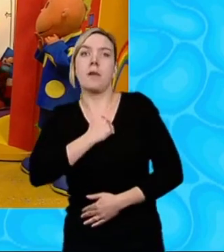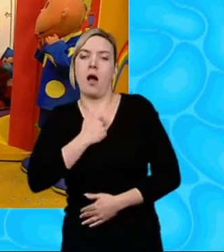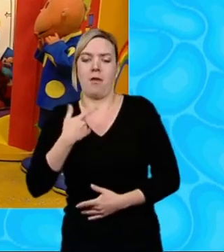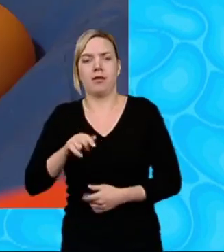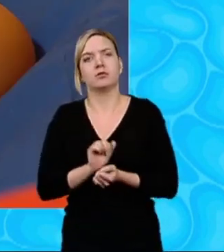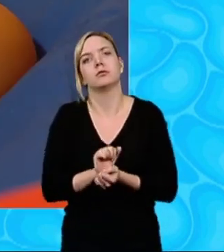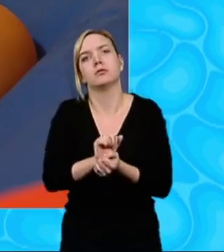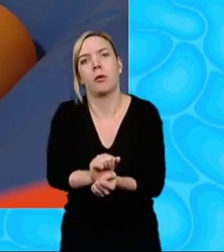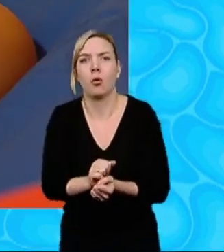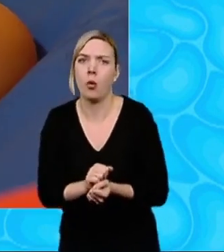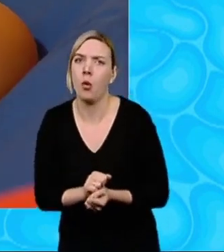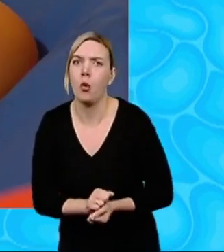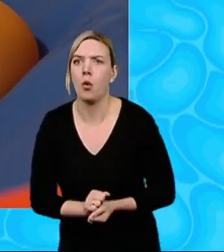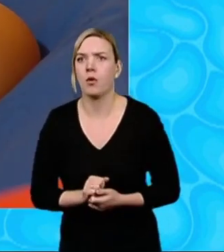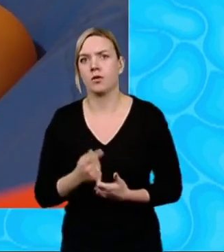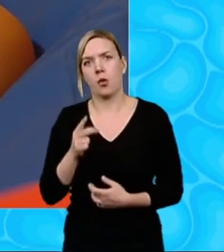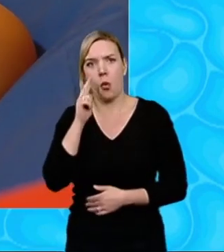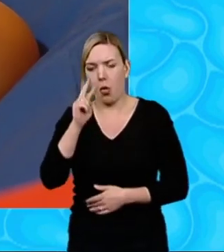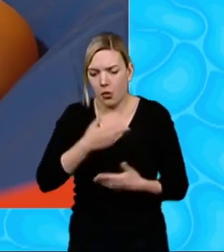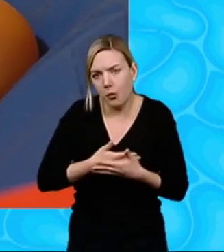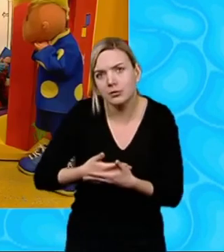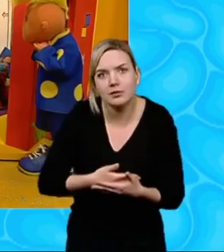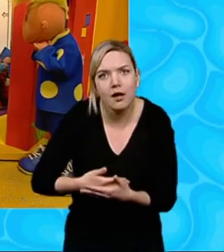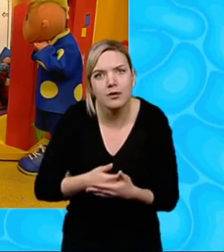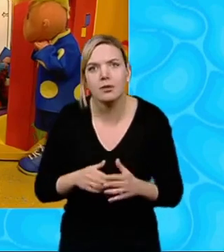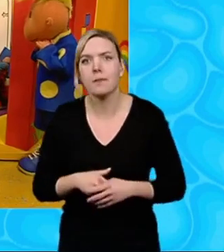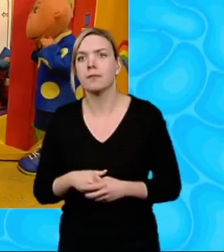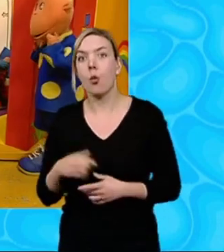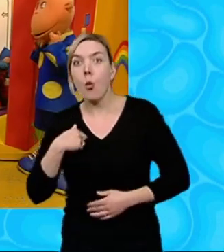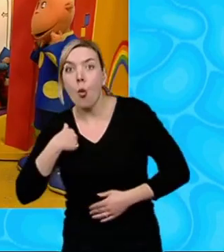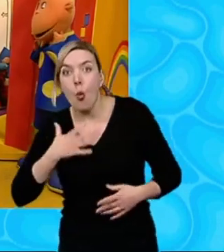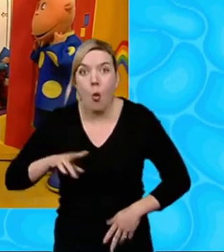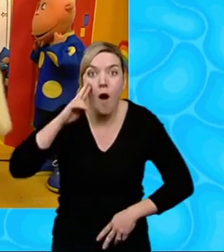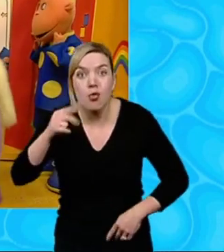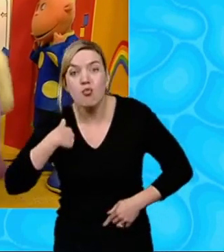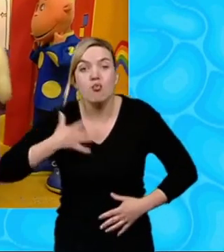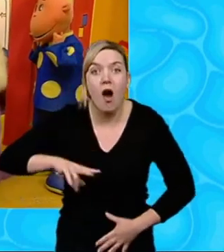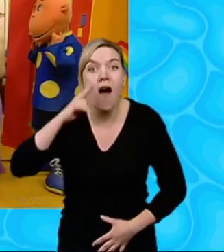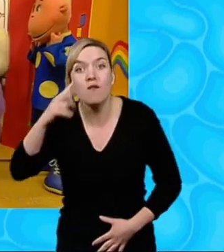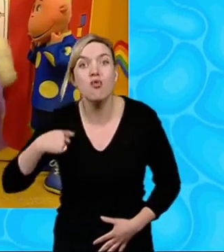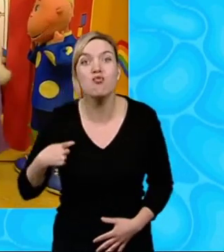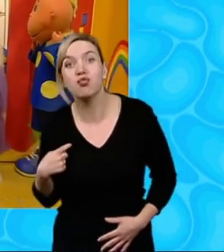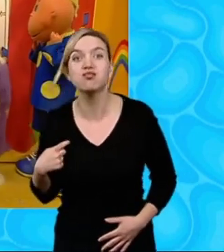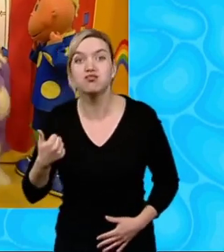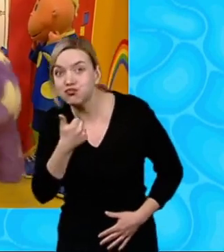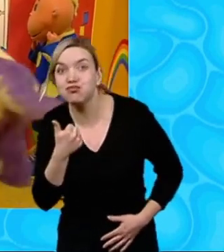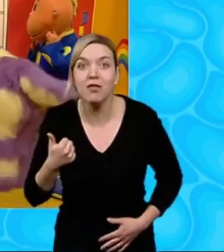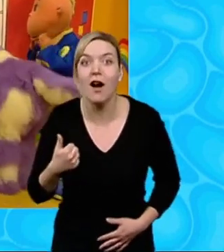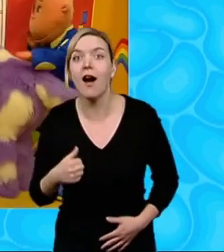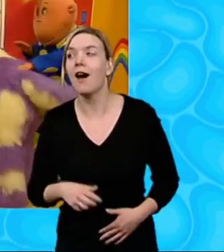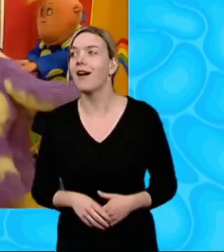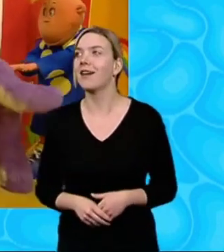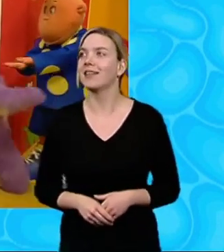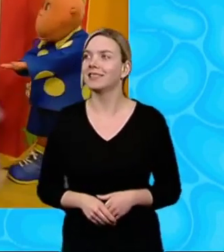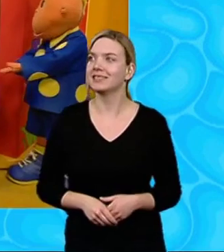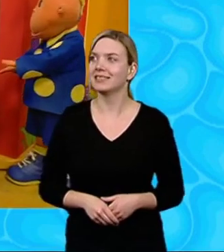Nice Oh, look at baby all snuggled up Hey, can I see? Oh, and and me Oh, he's supposed get out of it Oh, he's supposed